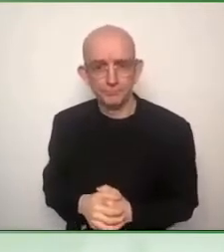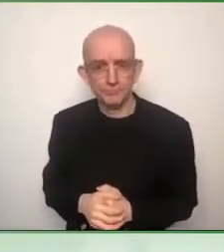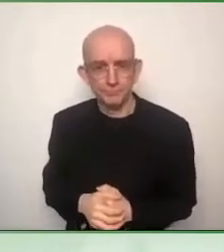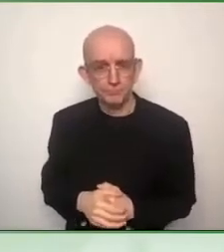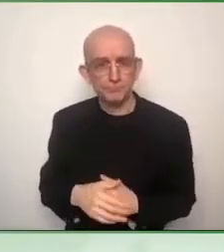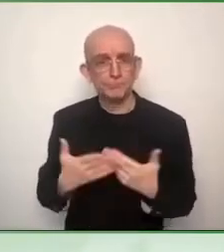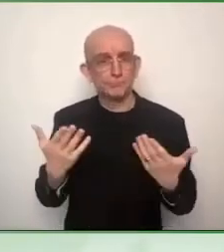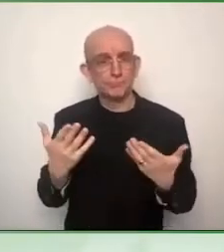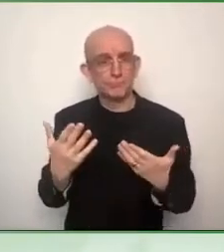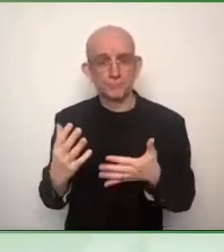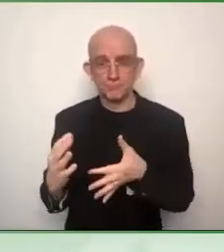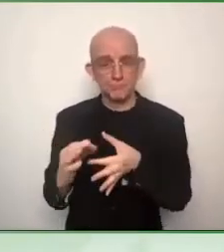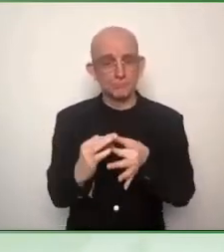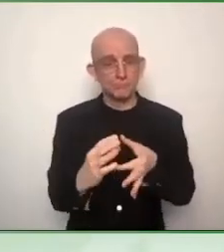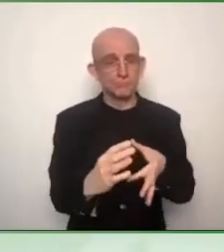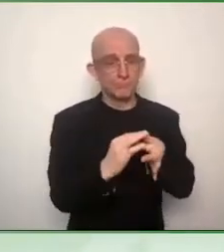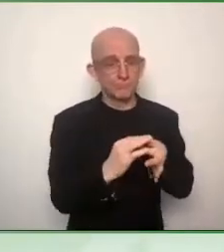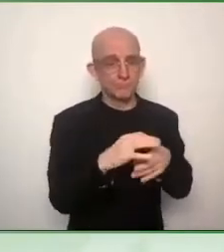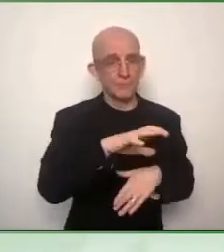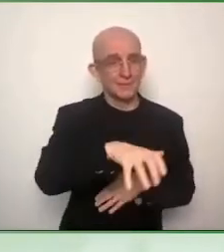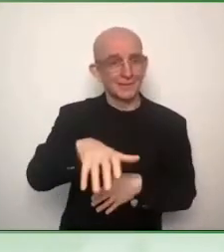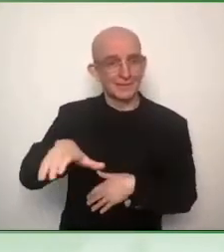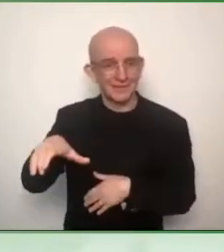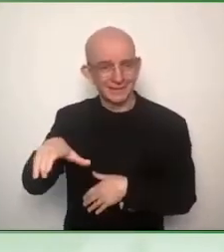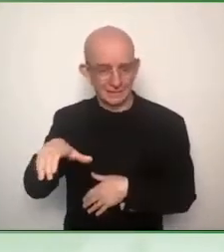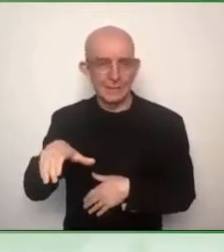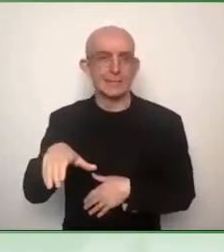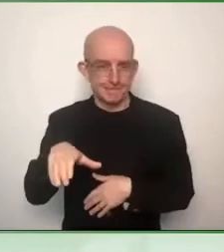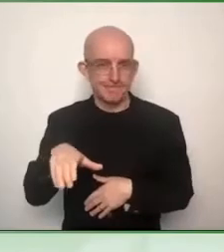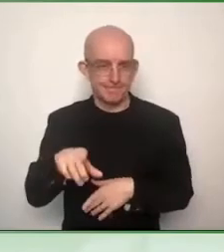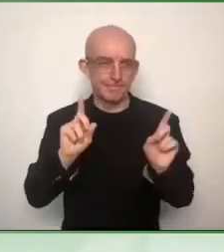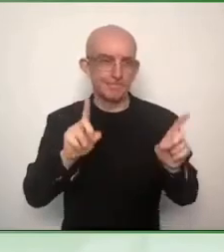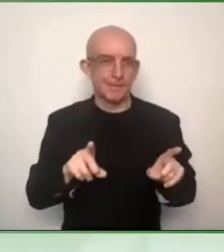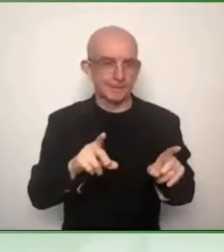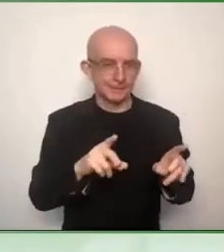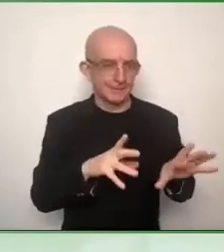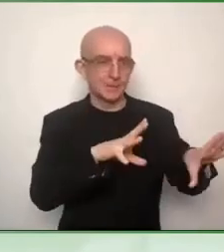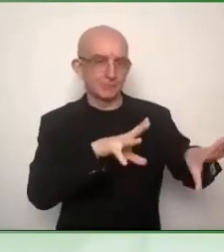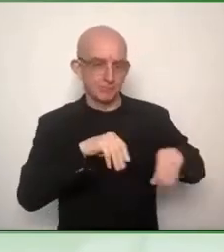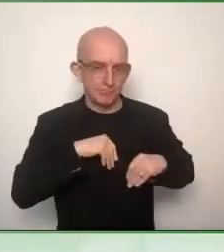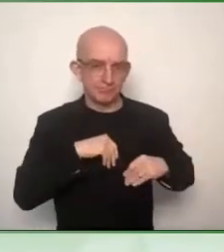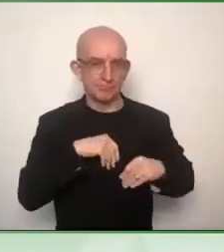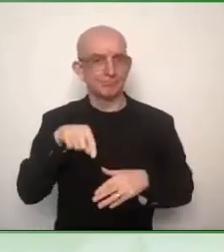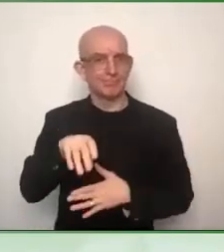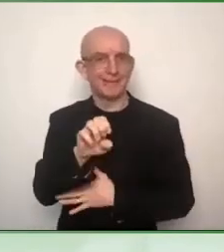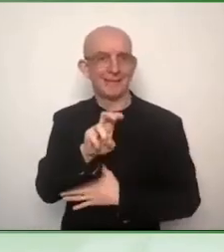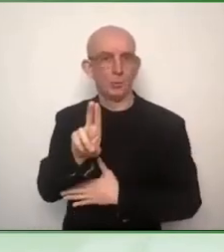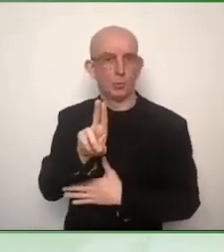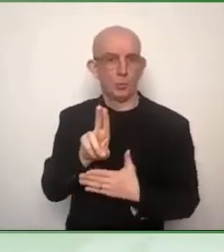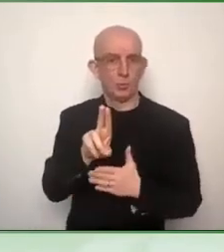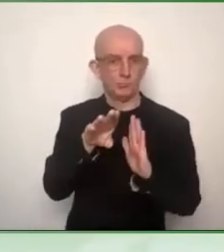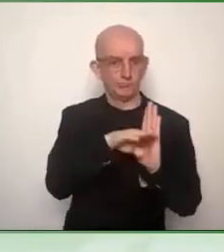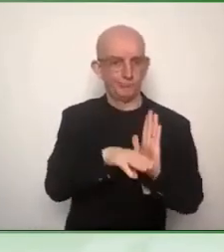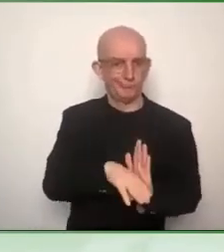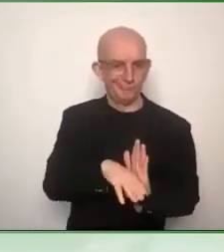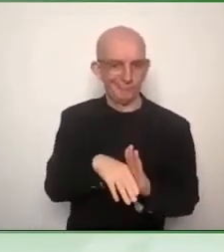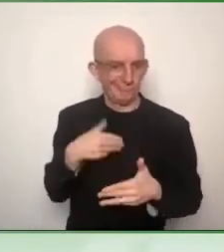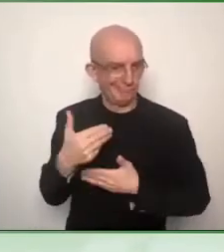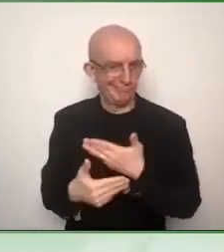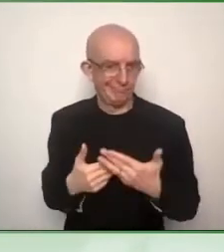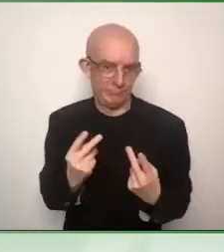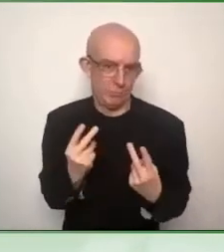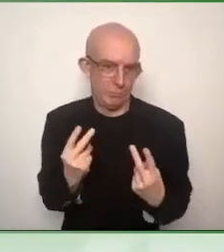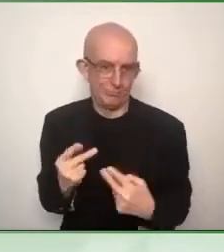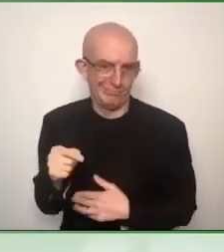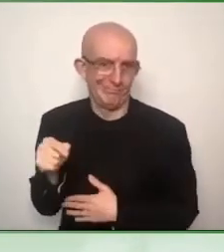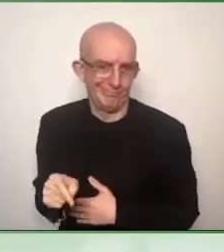will countries, sometimes it does happen that in transposing directives, there are maybe sometimes